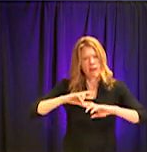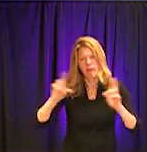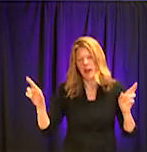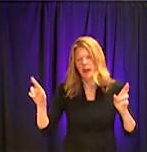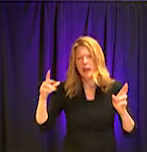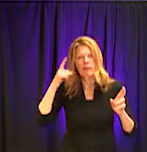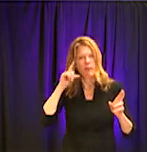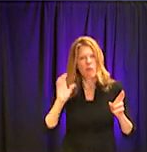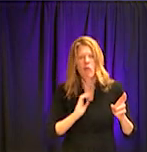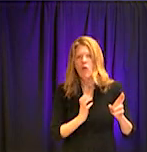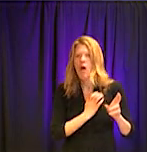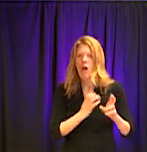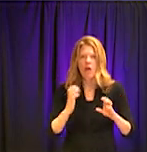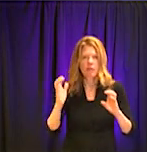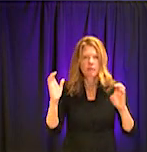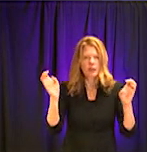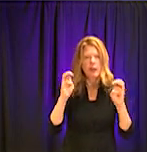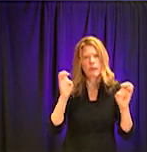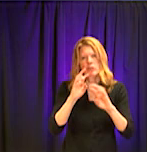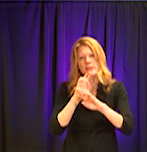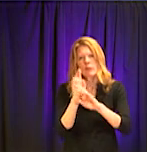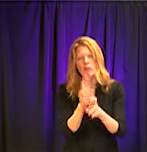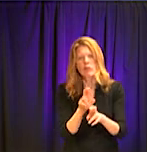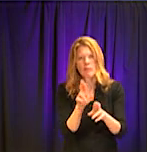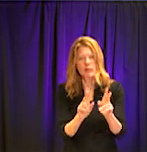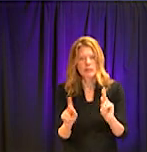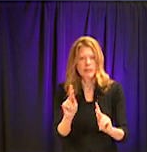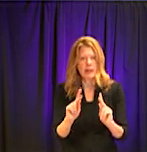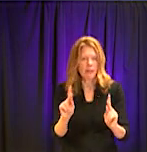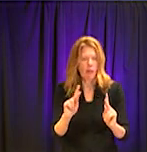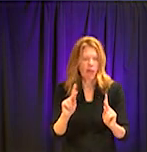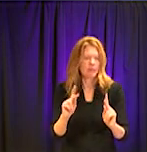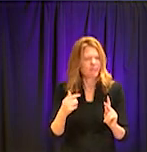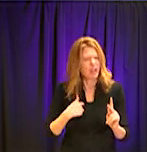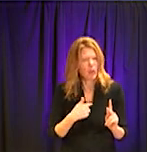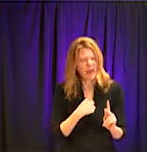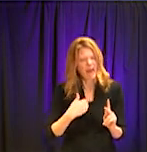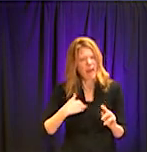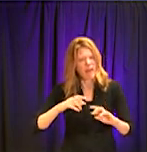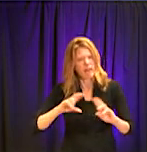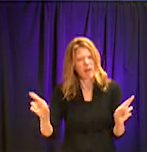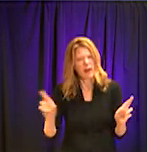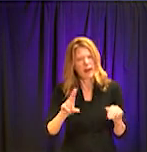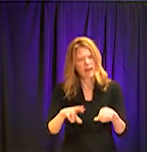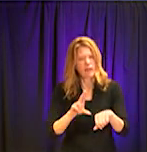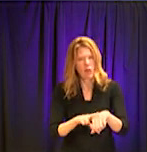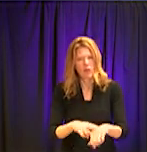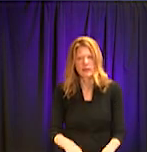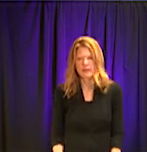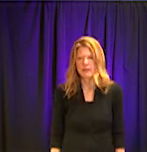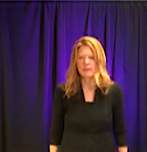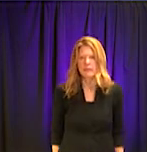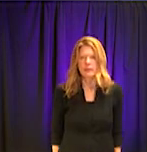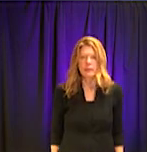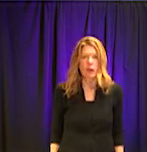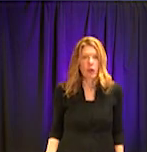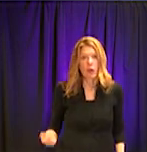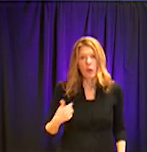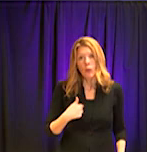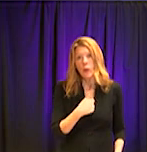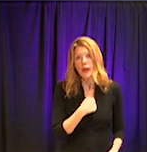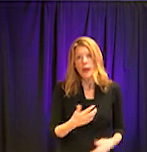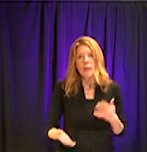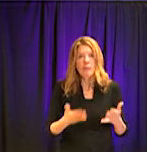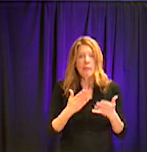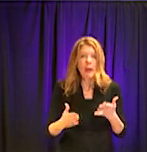for our emergency responders. I don't know that we're we're we are as prepared as